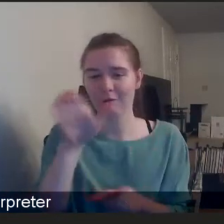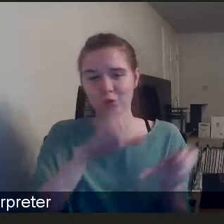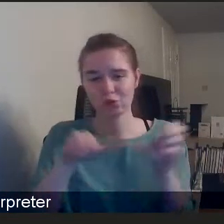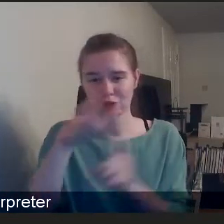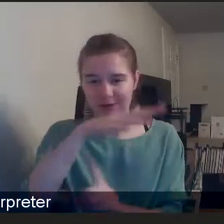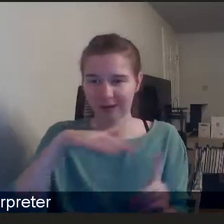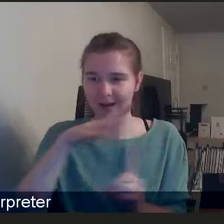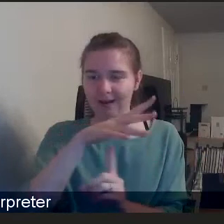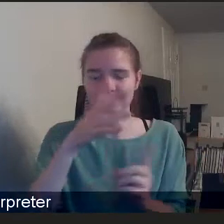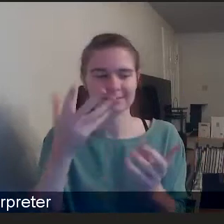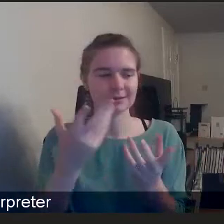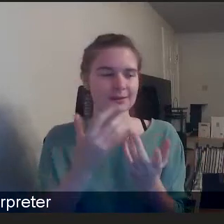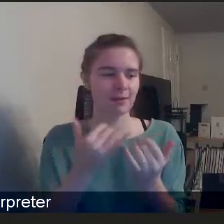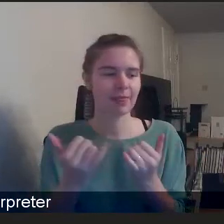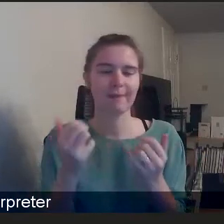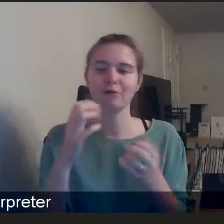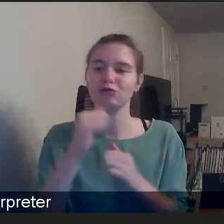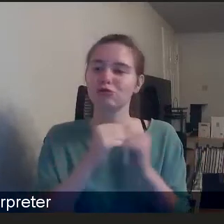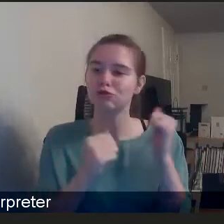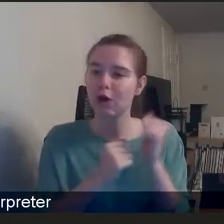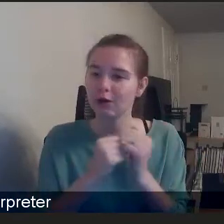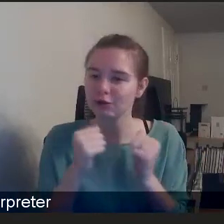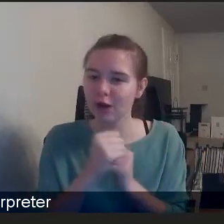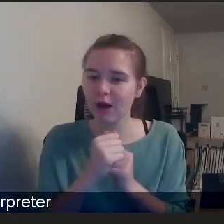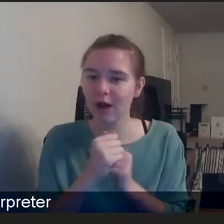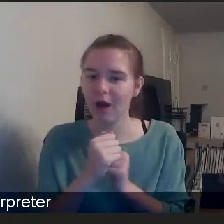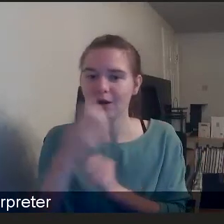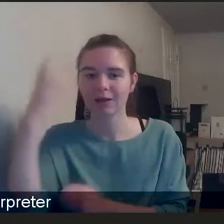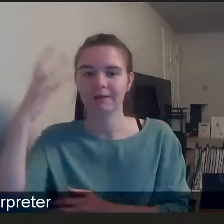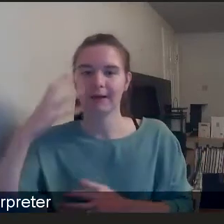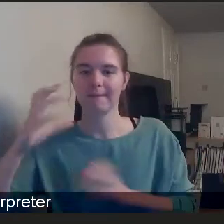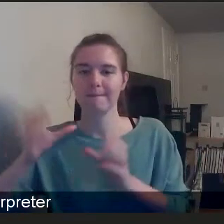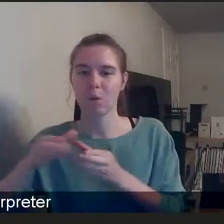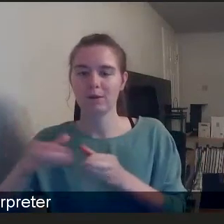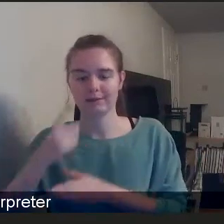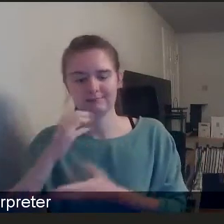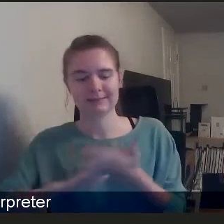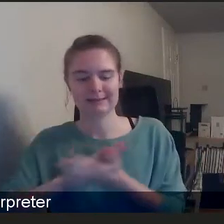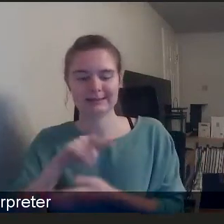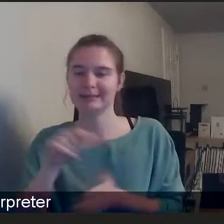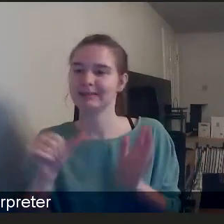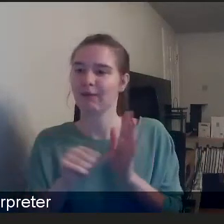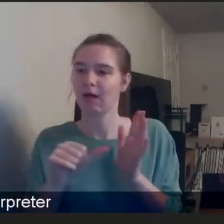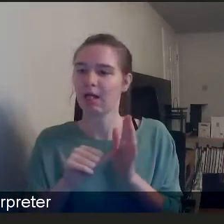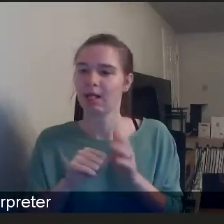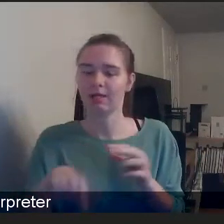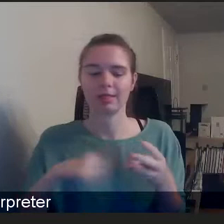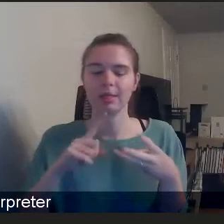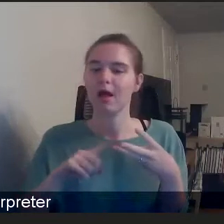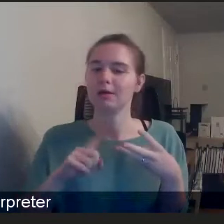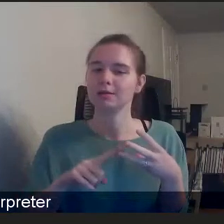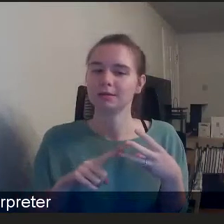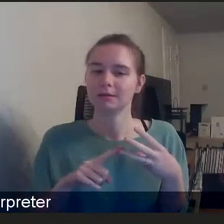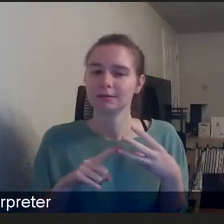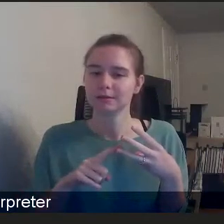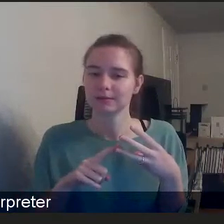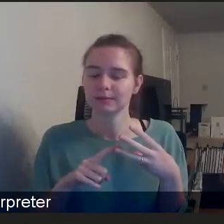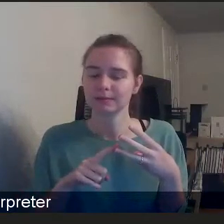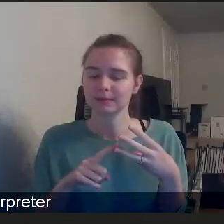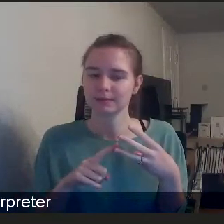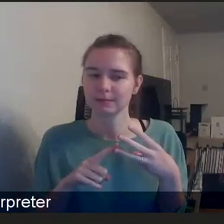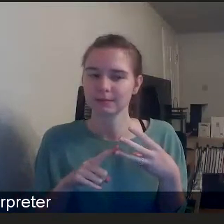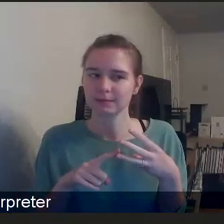structure of our governing bodies that make this difficult. And then thirdly, there is the long term